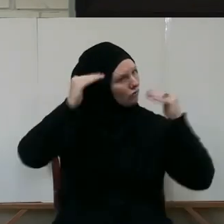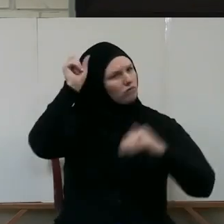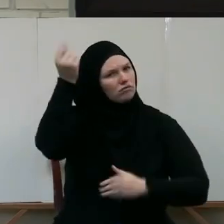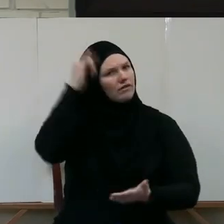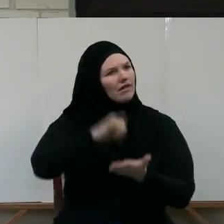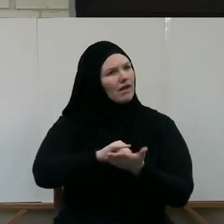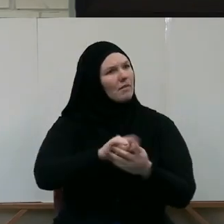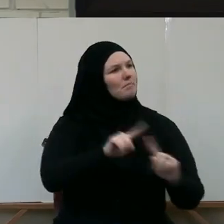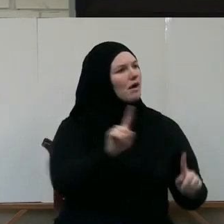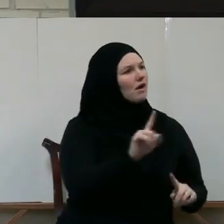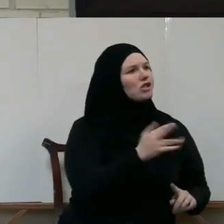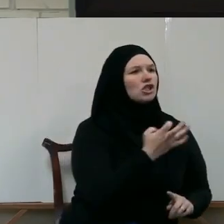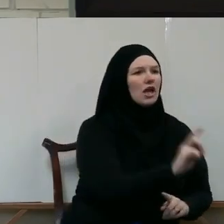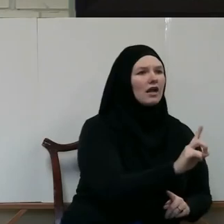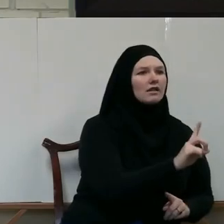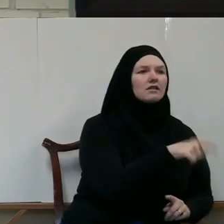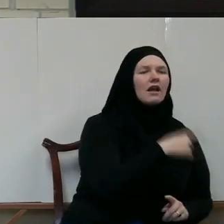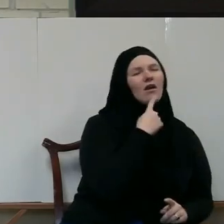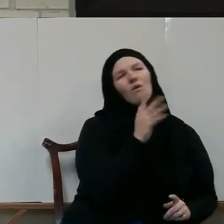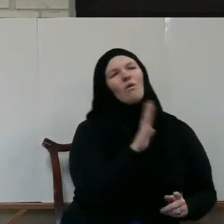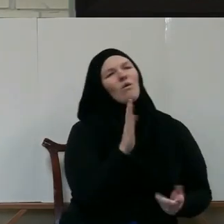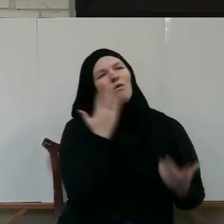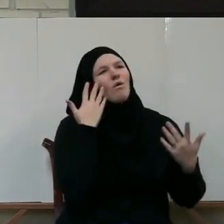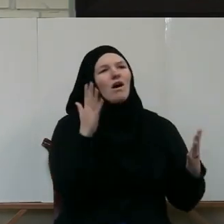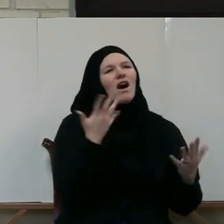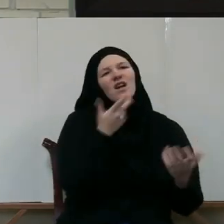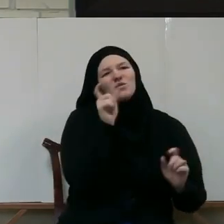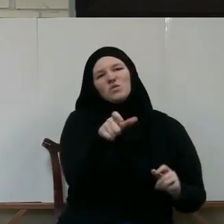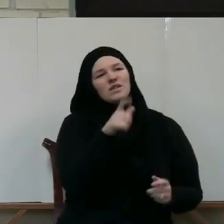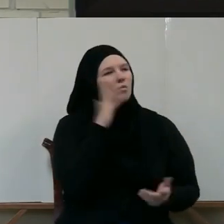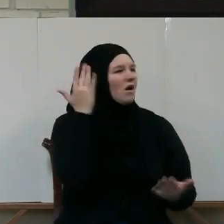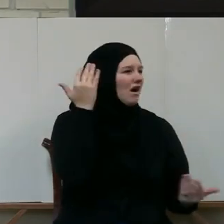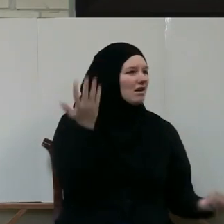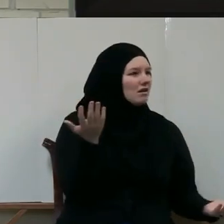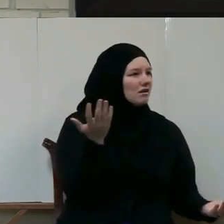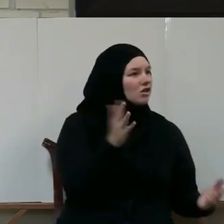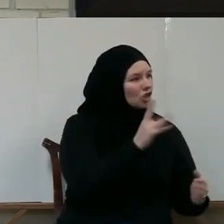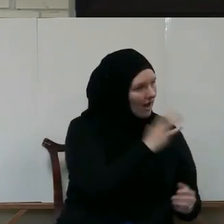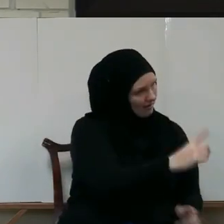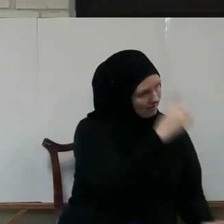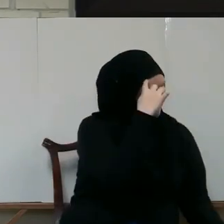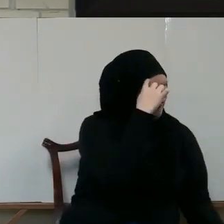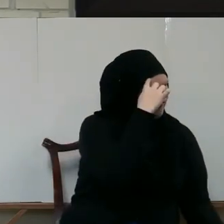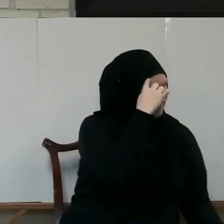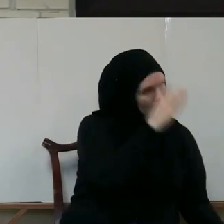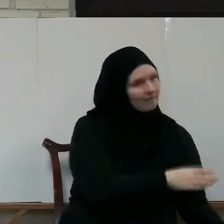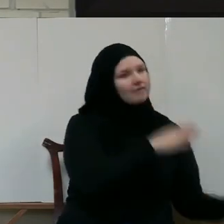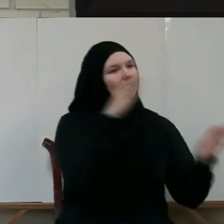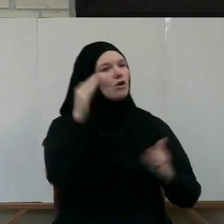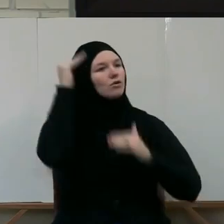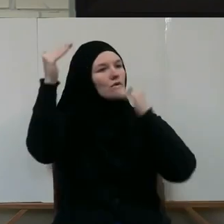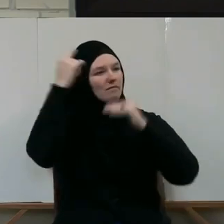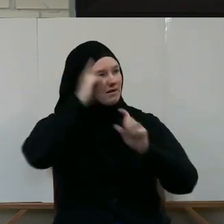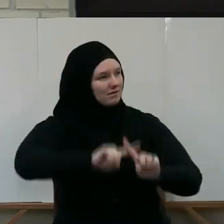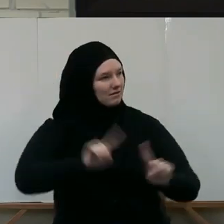Oh no I will only pray when I need him And then some people go around And tell their friends That they